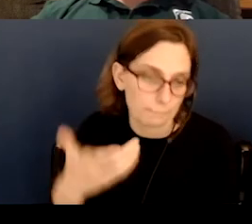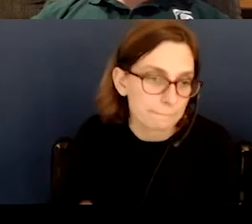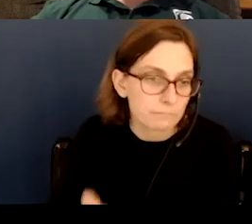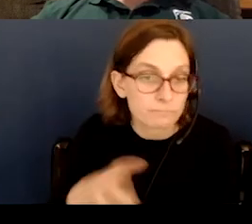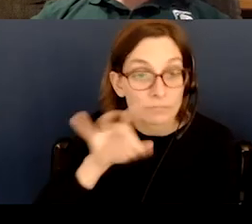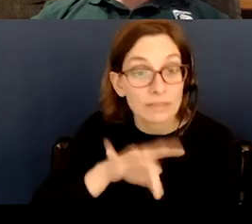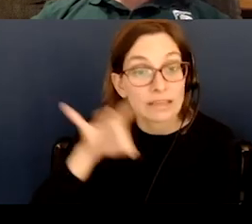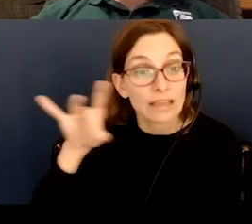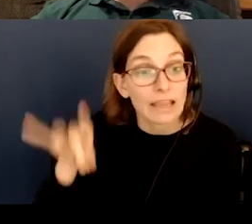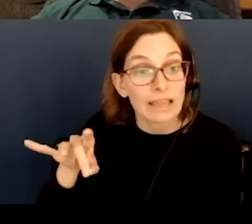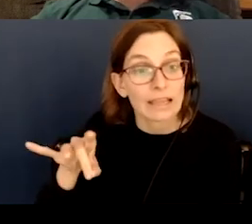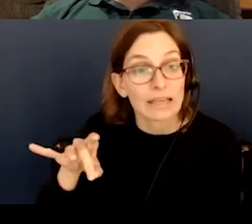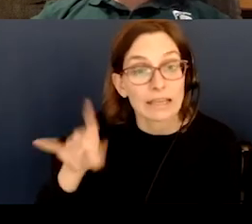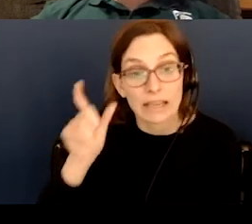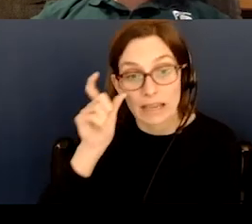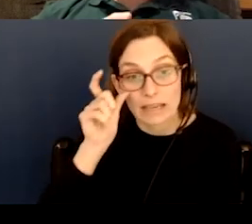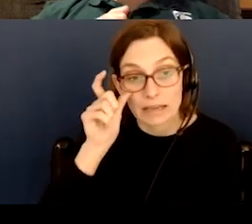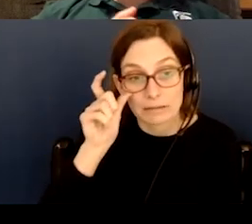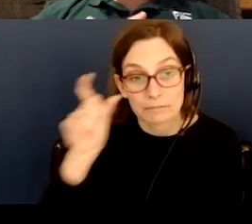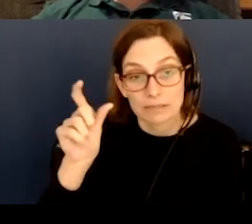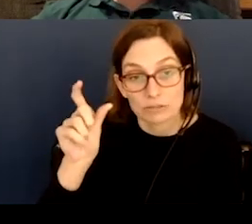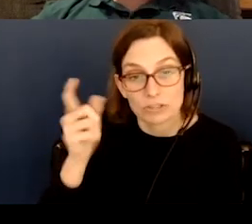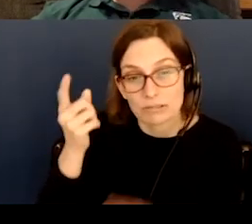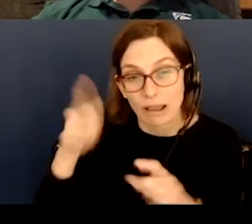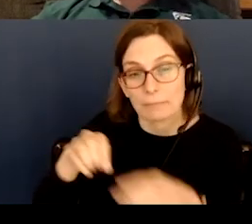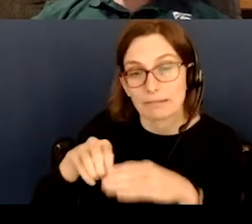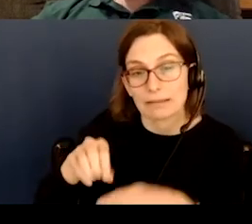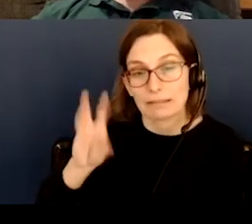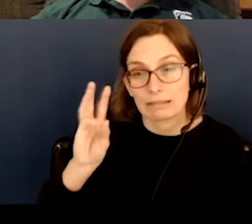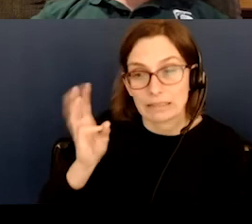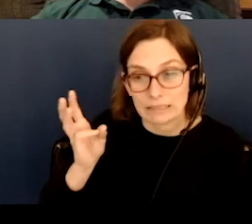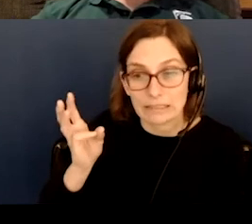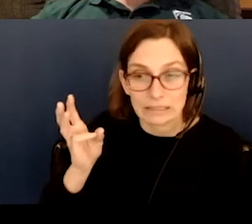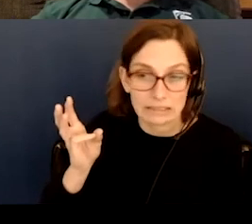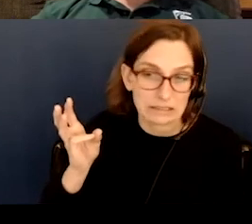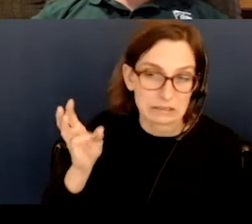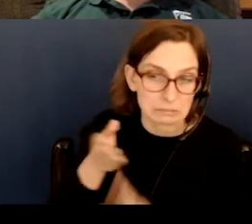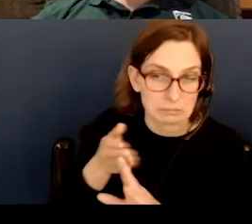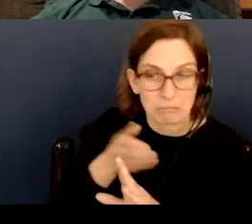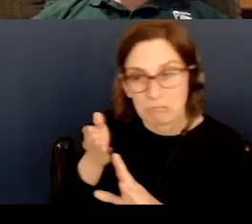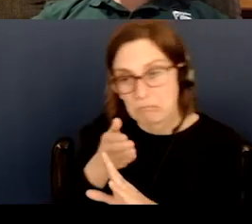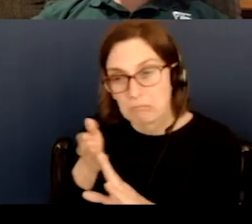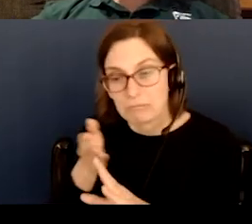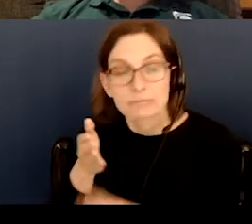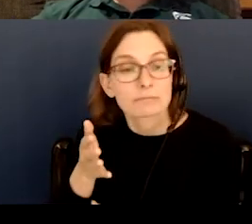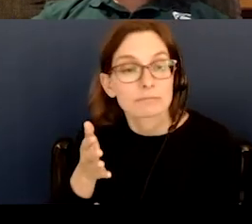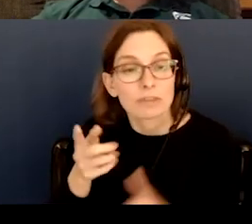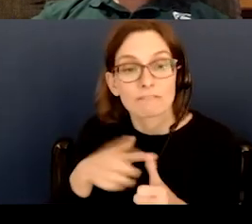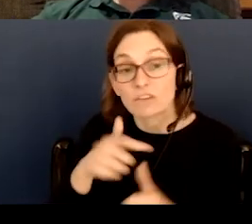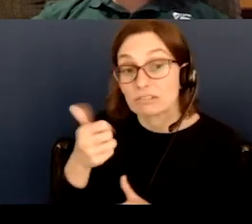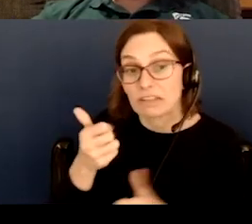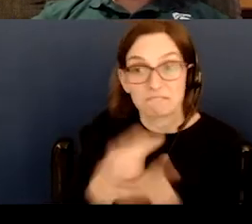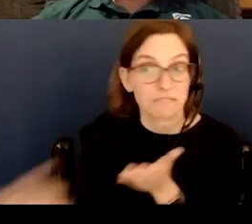88 missions in the sixties, give or take a few years. And the first 10 failed,